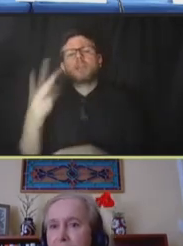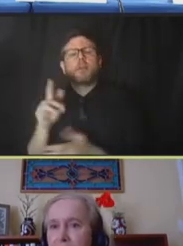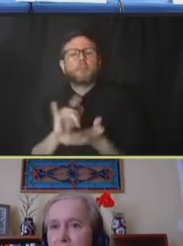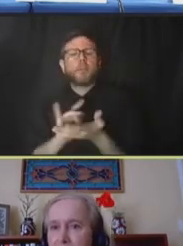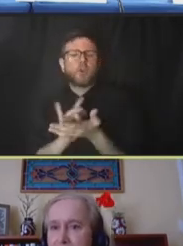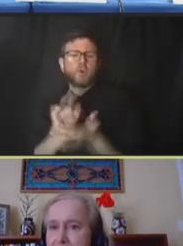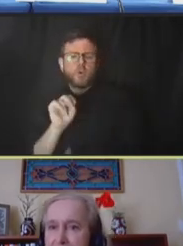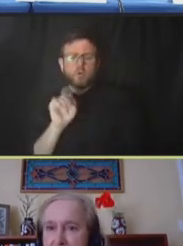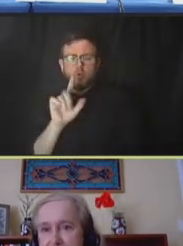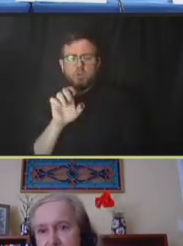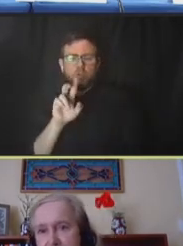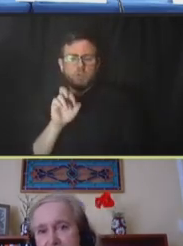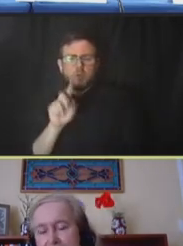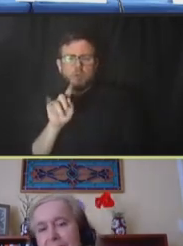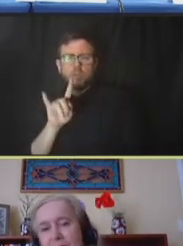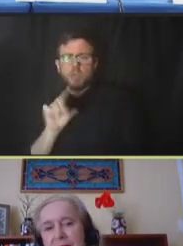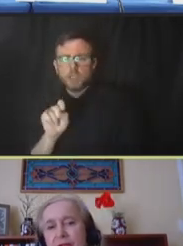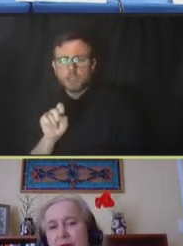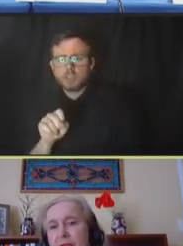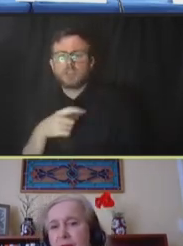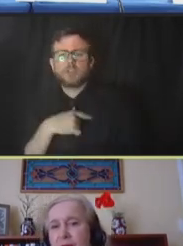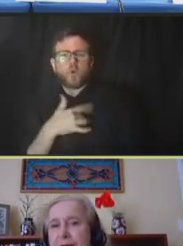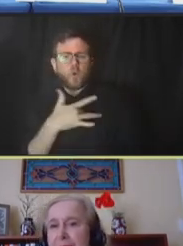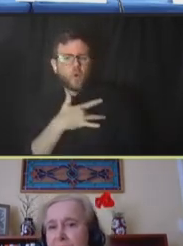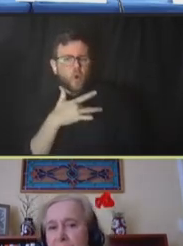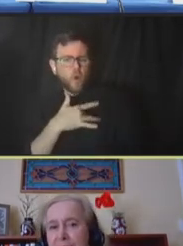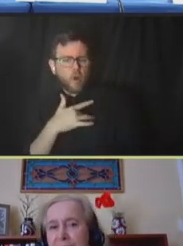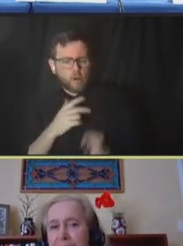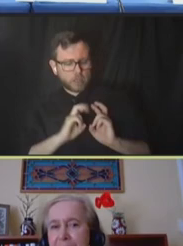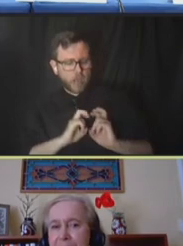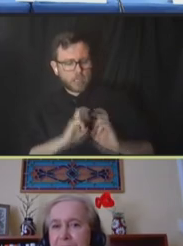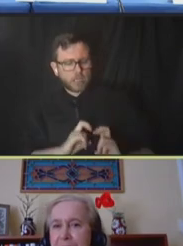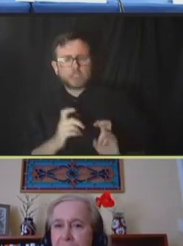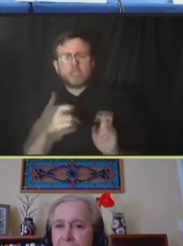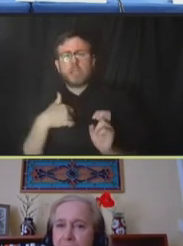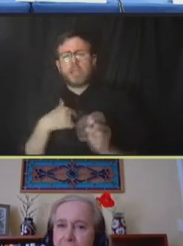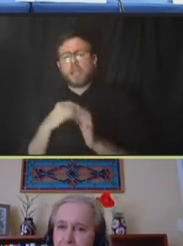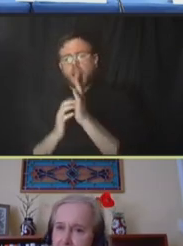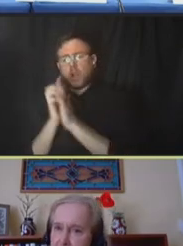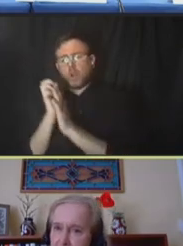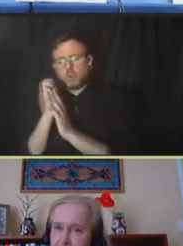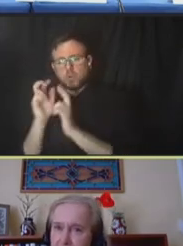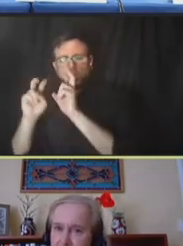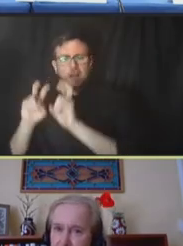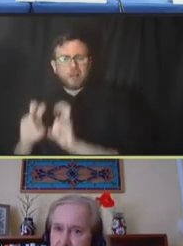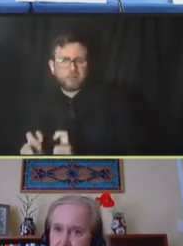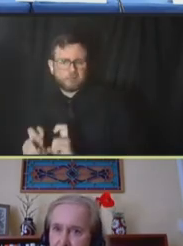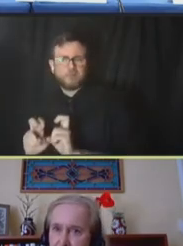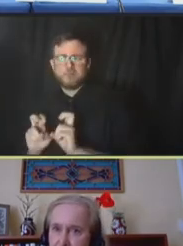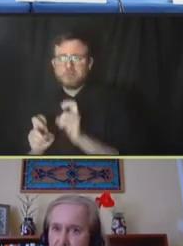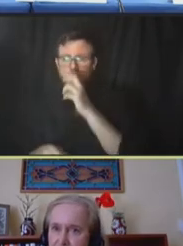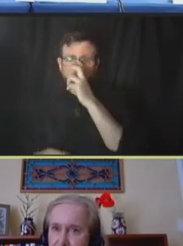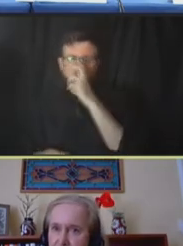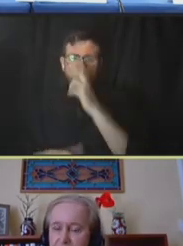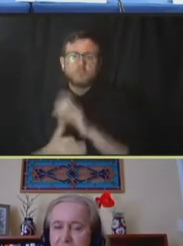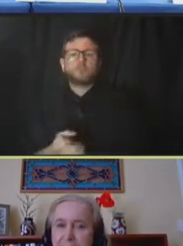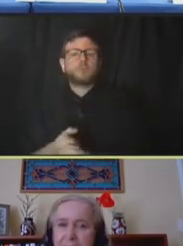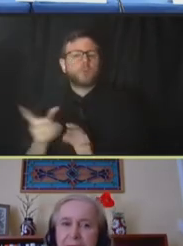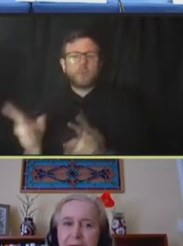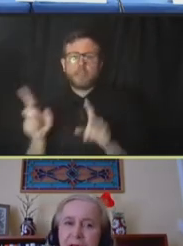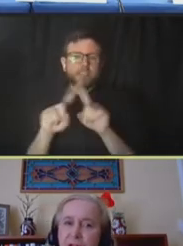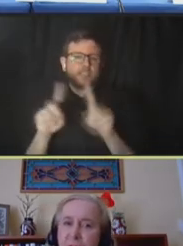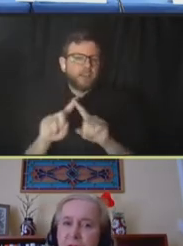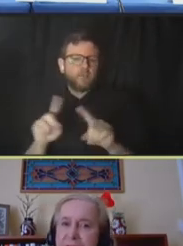you know, used for cardiac diagnostics and also for cancer diagnostics, the different kinds of tiers that are involved.